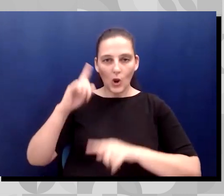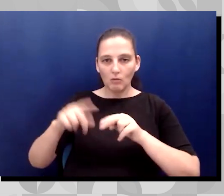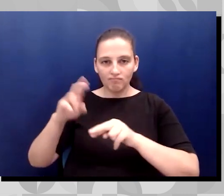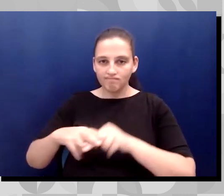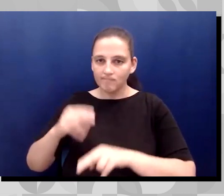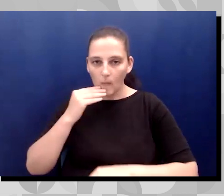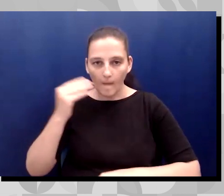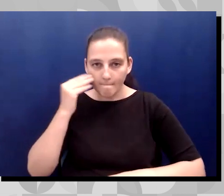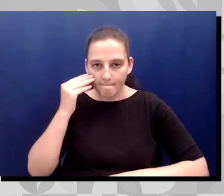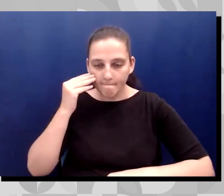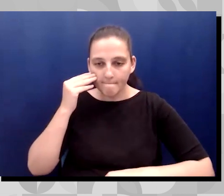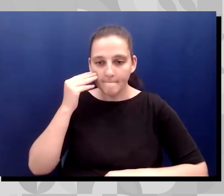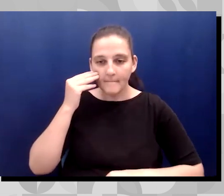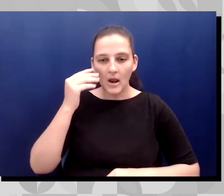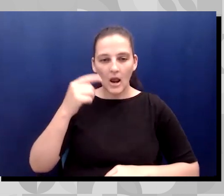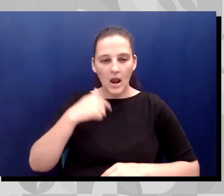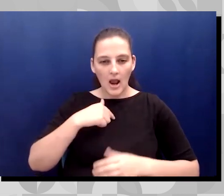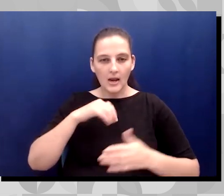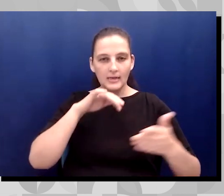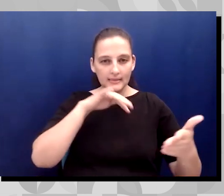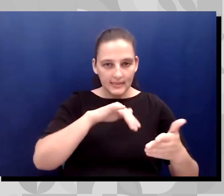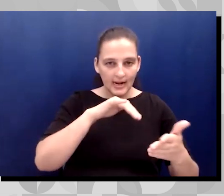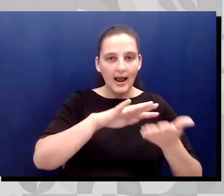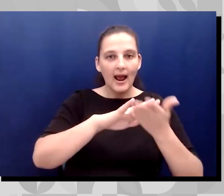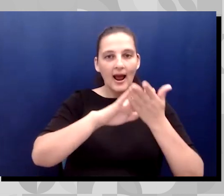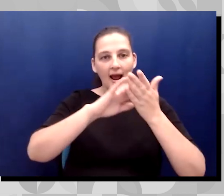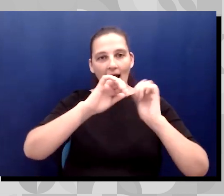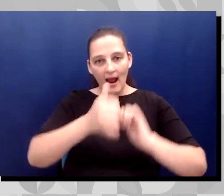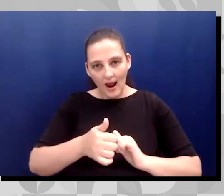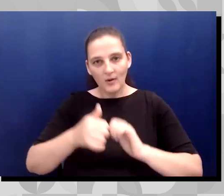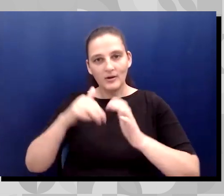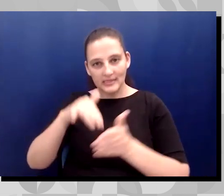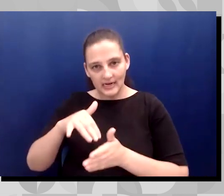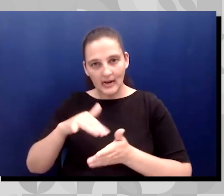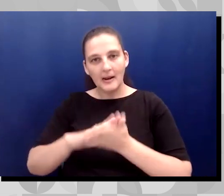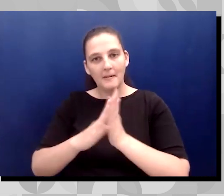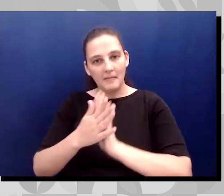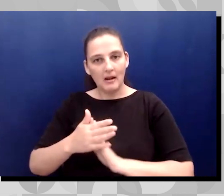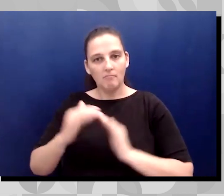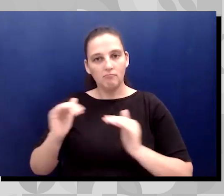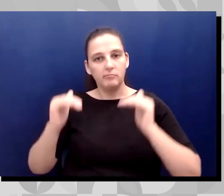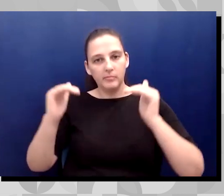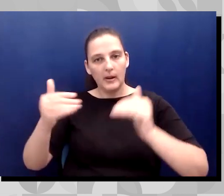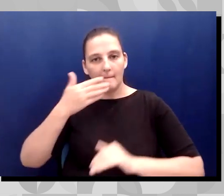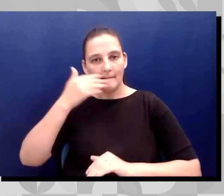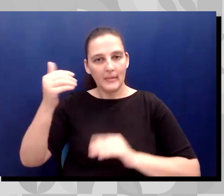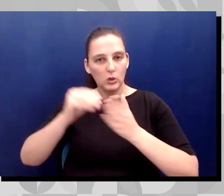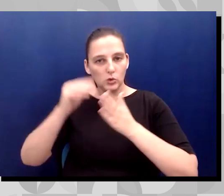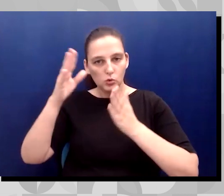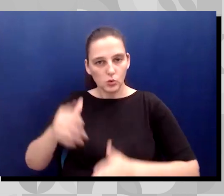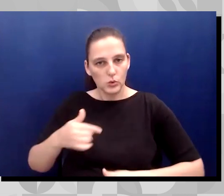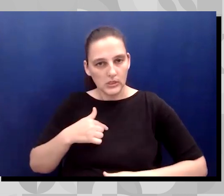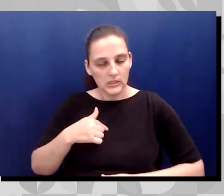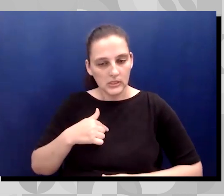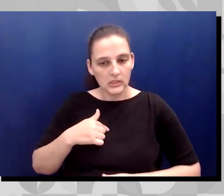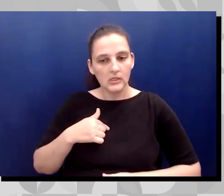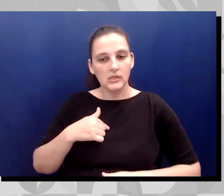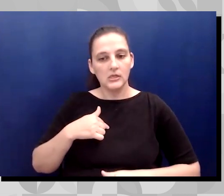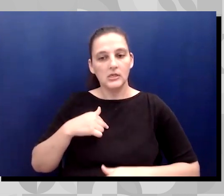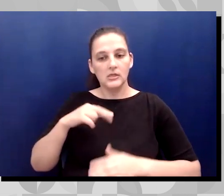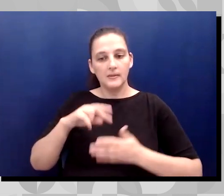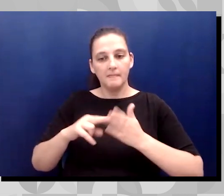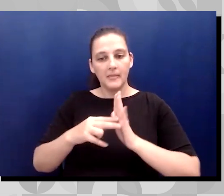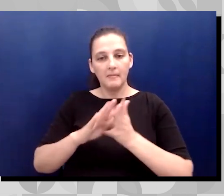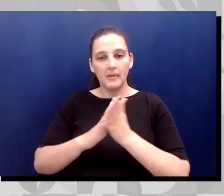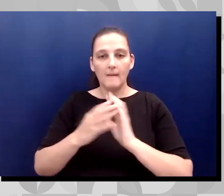how to study, I became obviously a better student and it made it easier for me to, um, stay